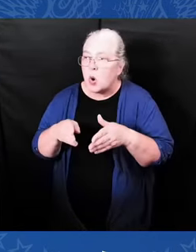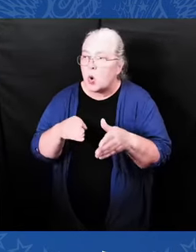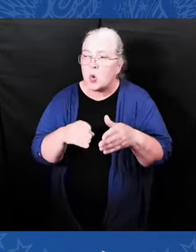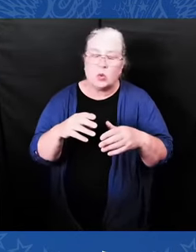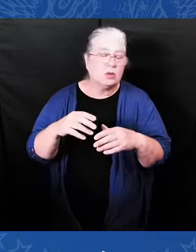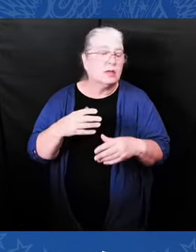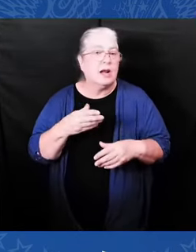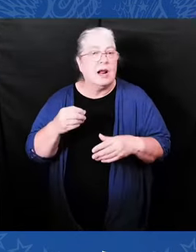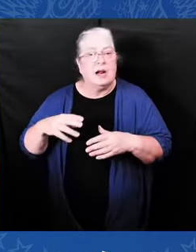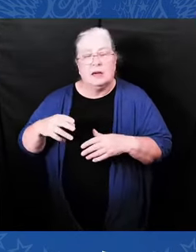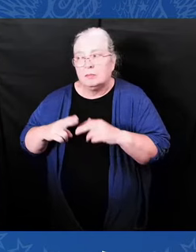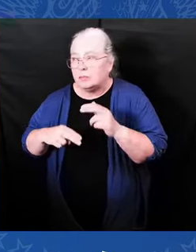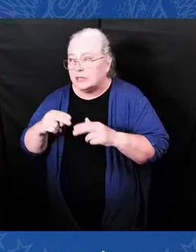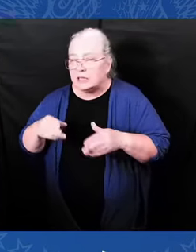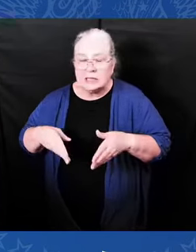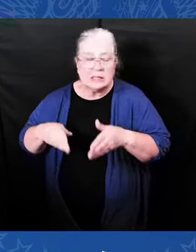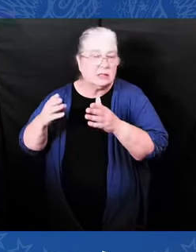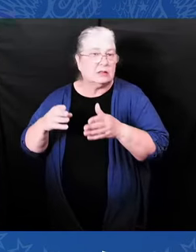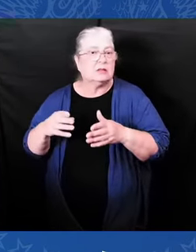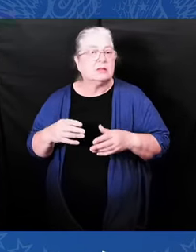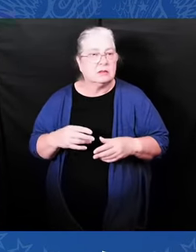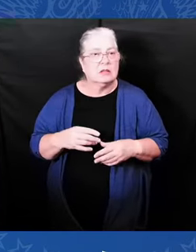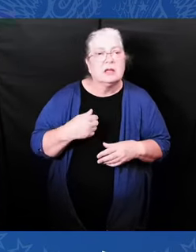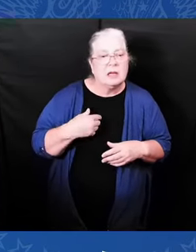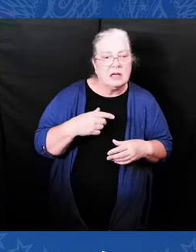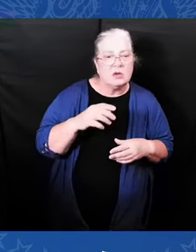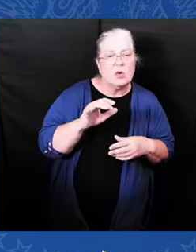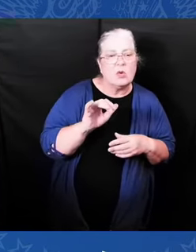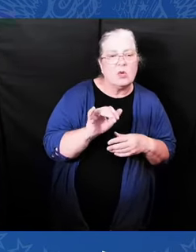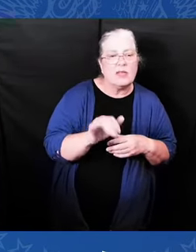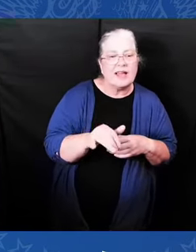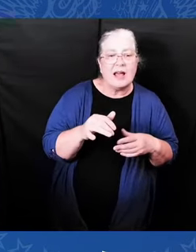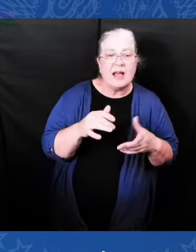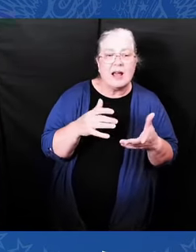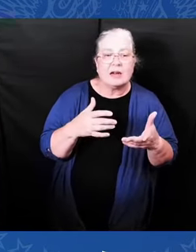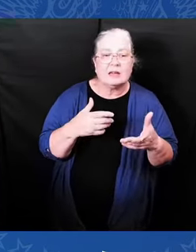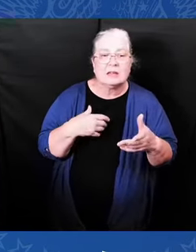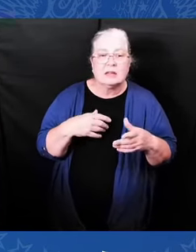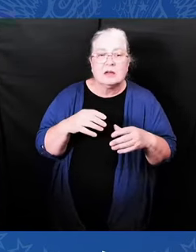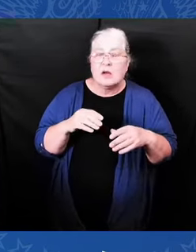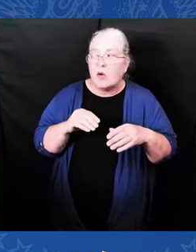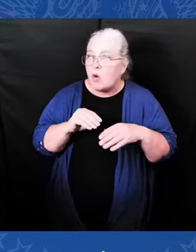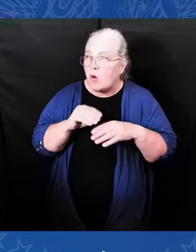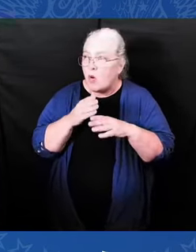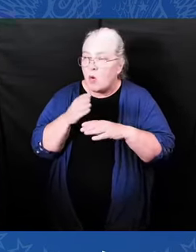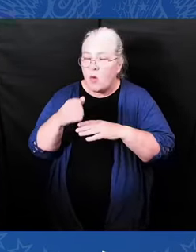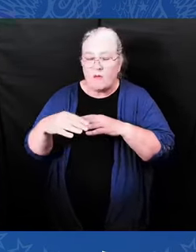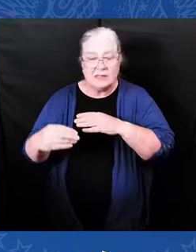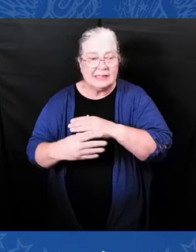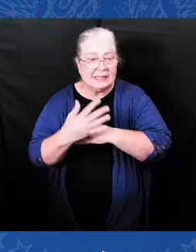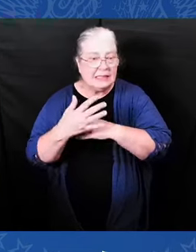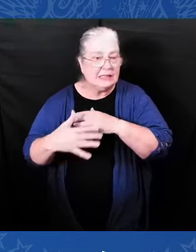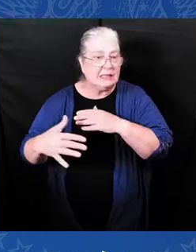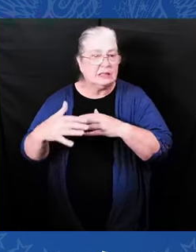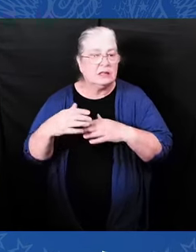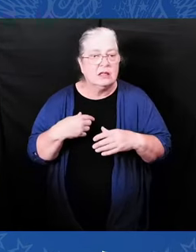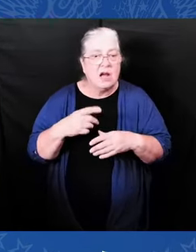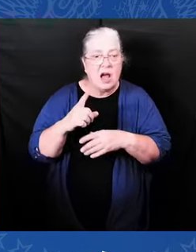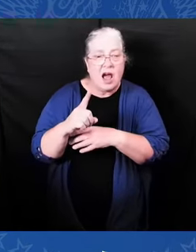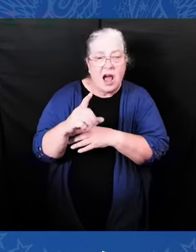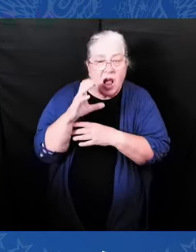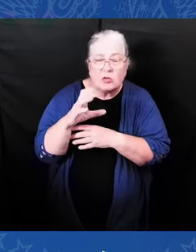contracts — everything from refurbishing the decks of aircraft carriers, to installing hand-rails in federal buildings.